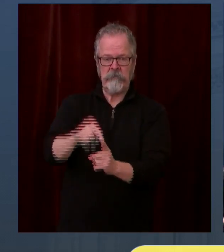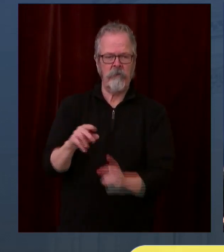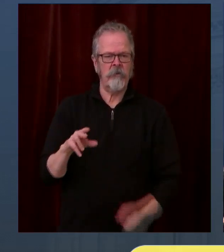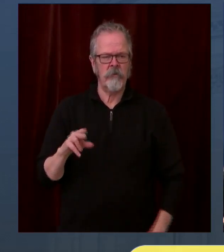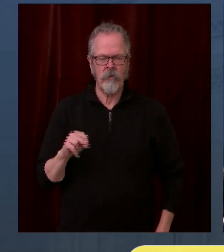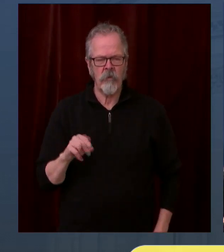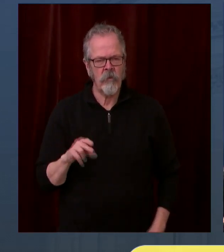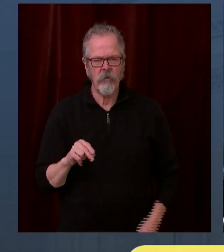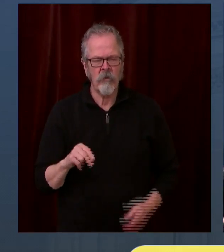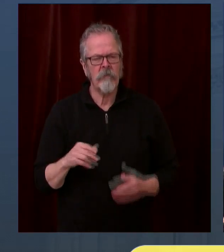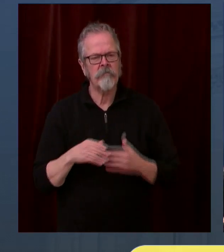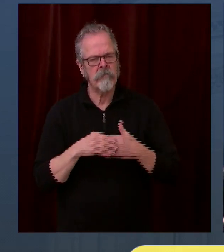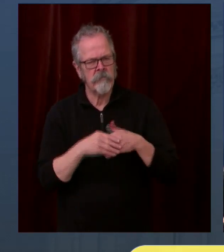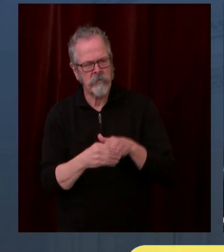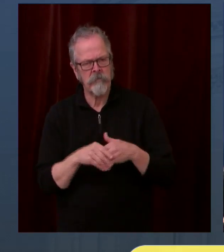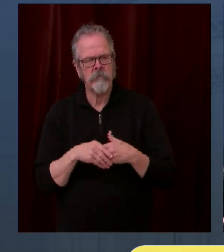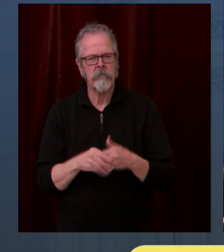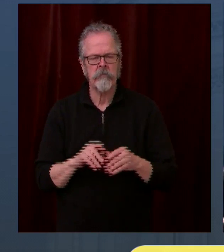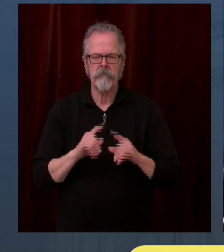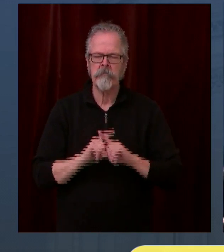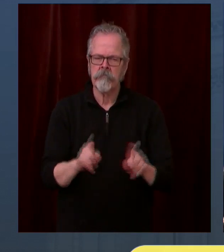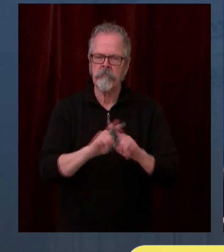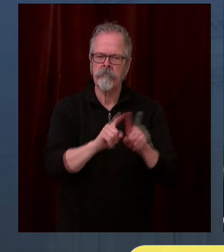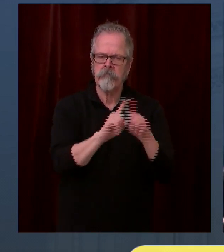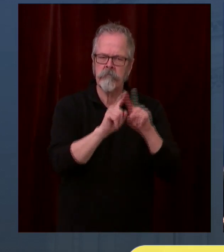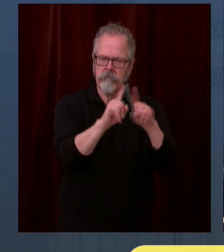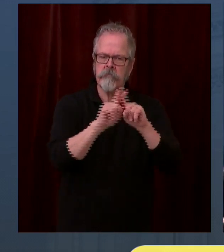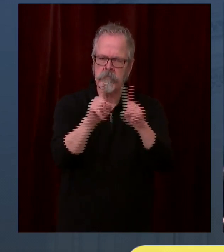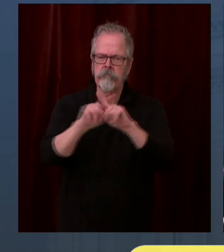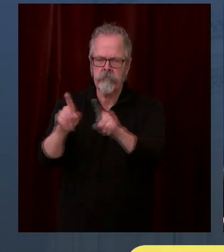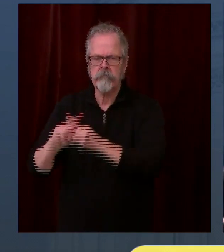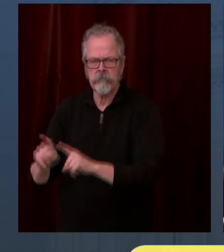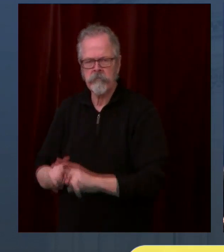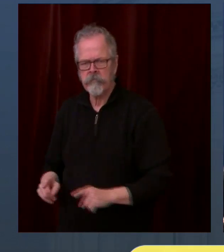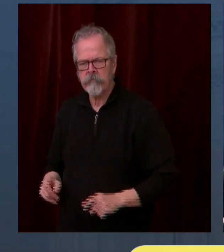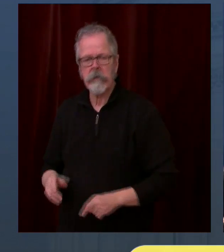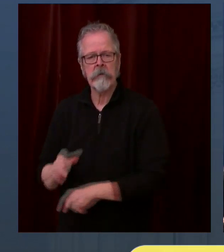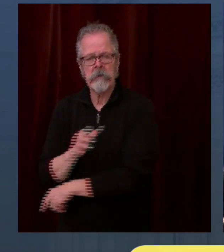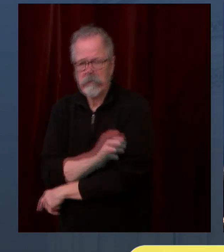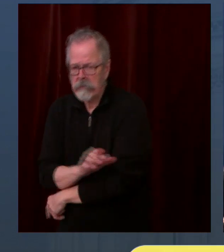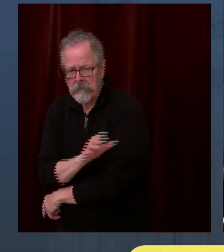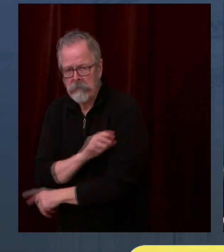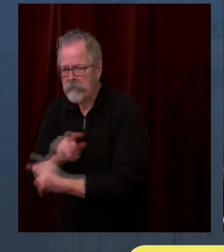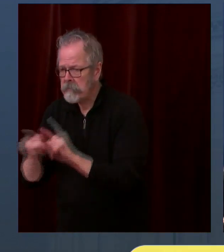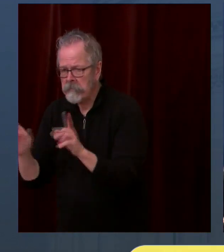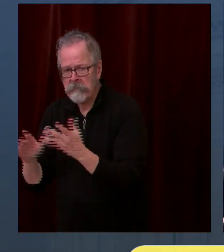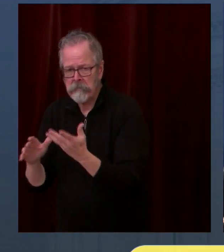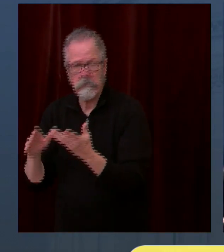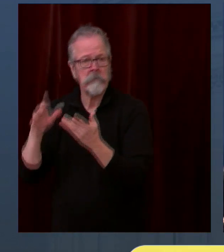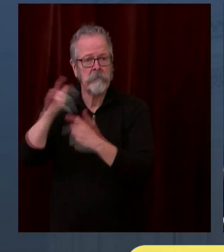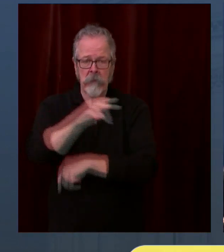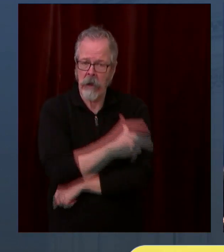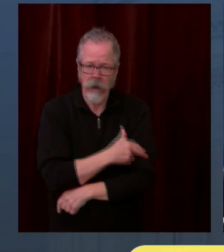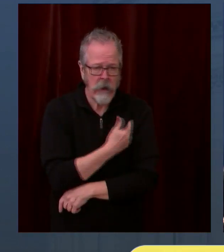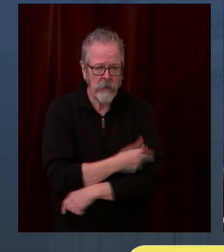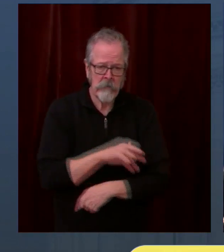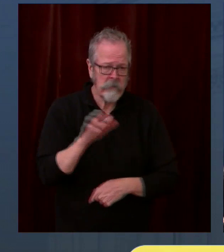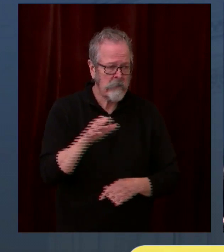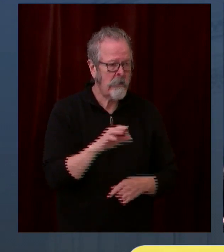vaccination sites, tribal communities. That's the goal to give people all kinds of different opportunities.